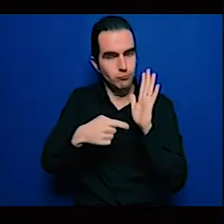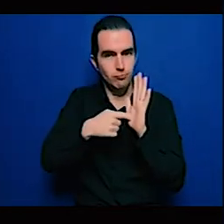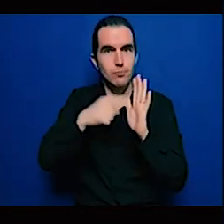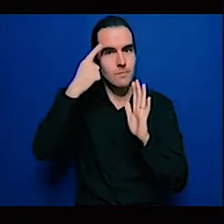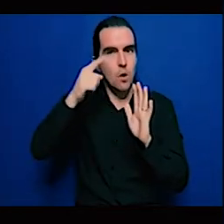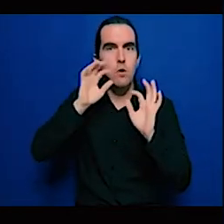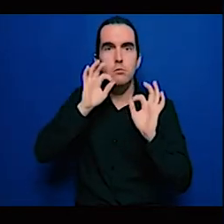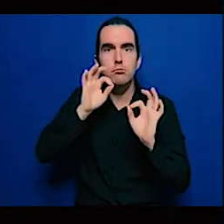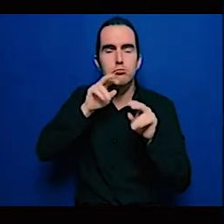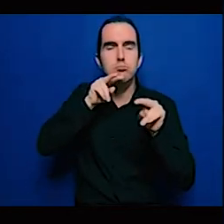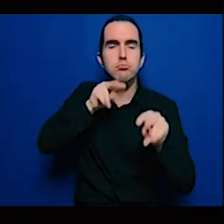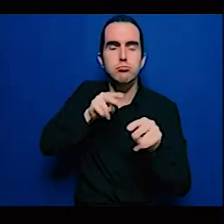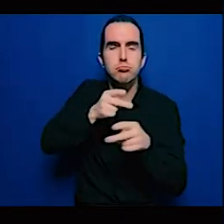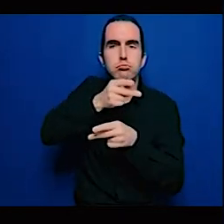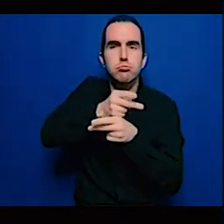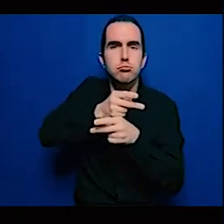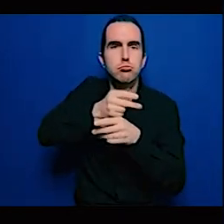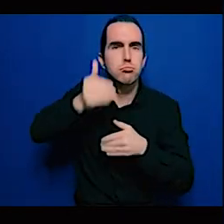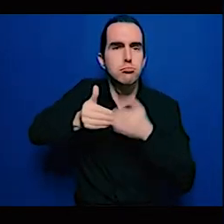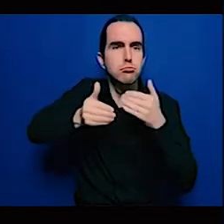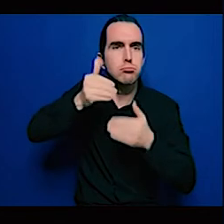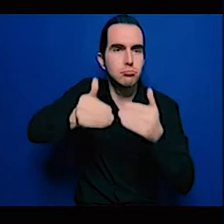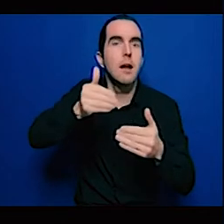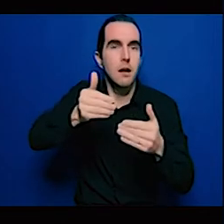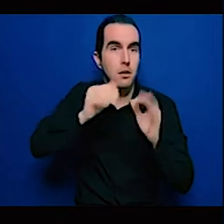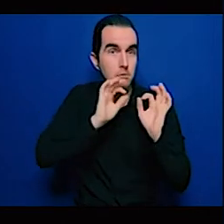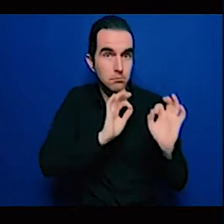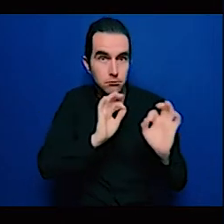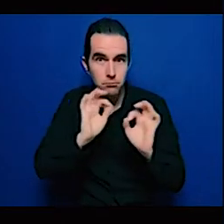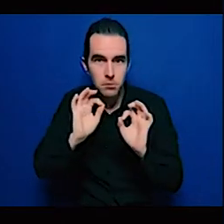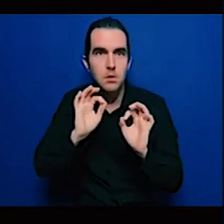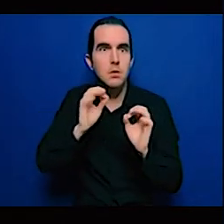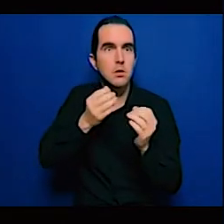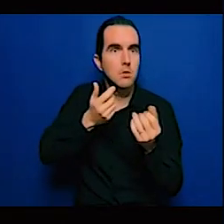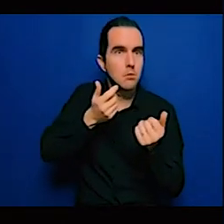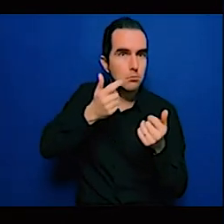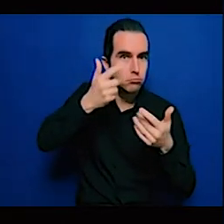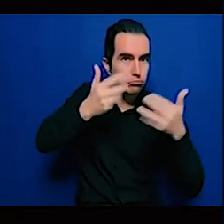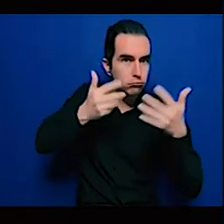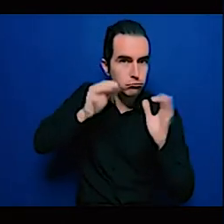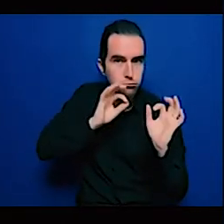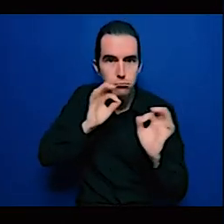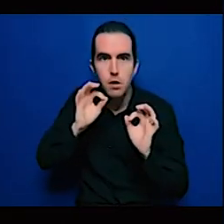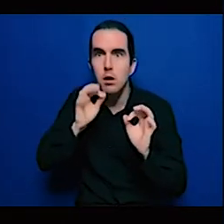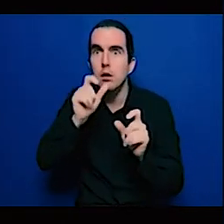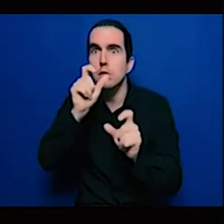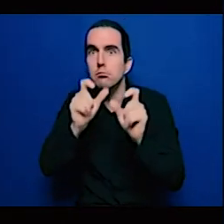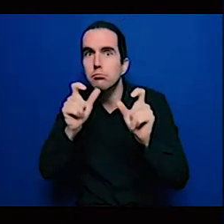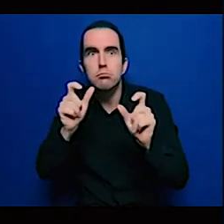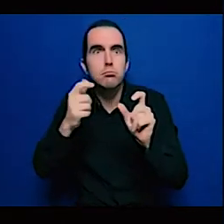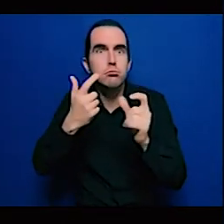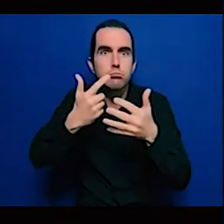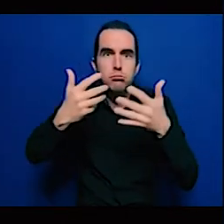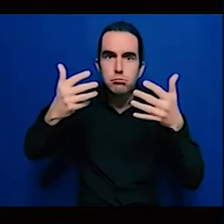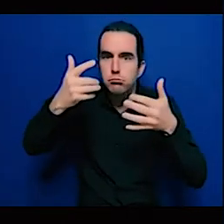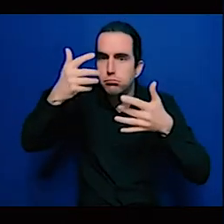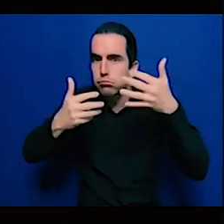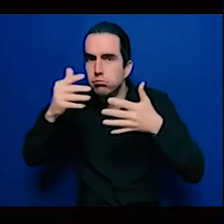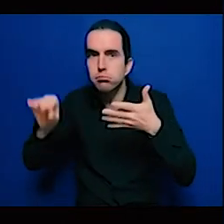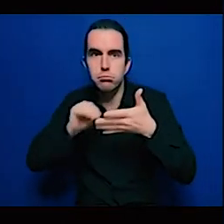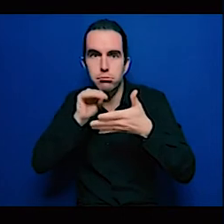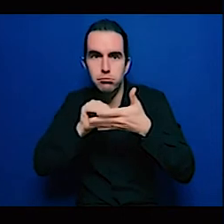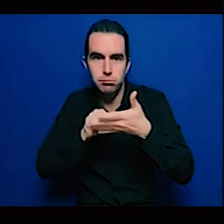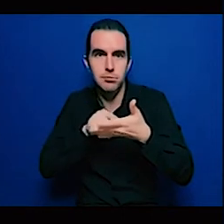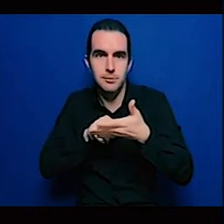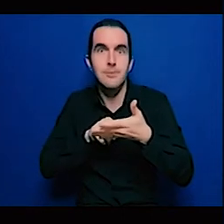definitely things that African countries need to work towards being able to attract that